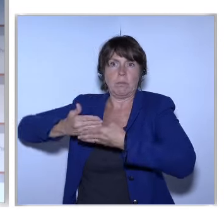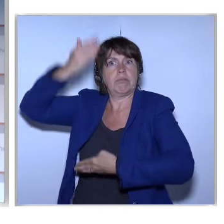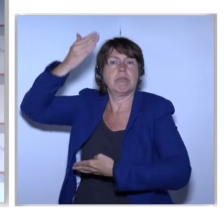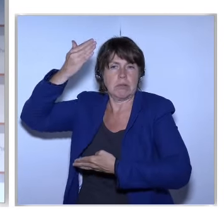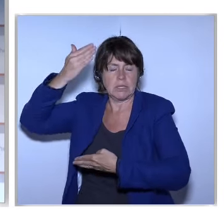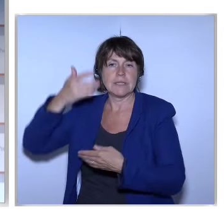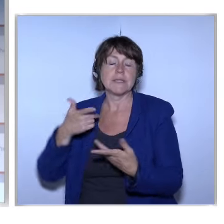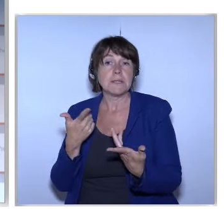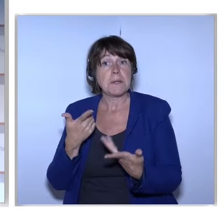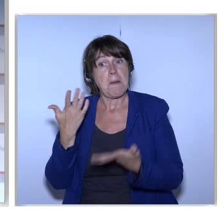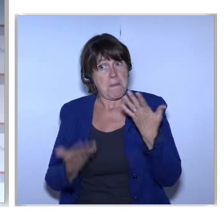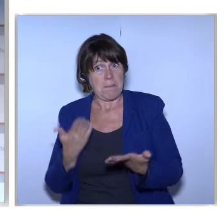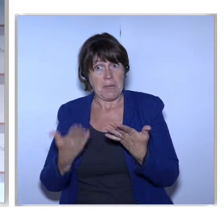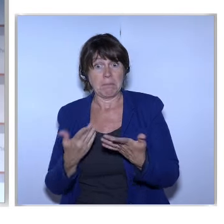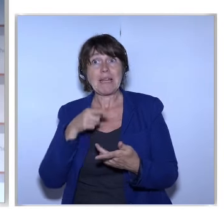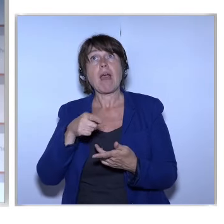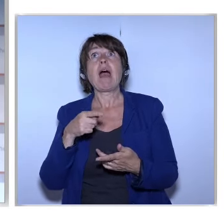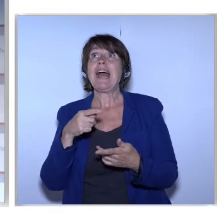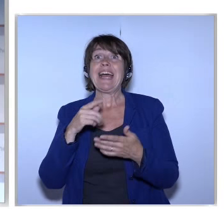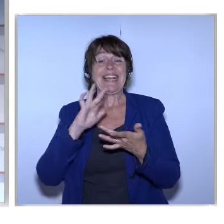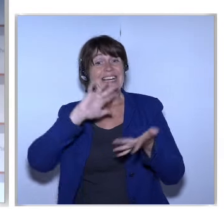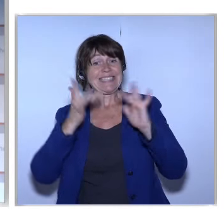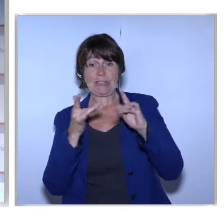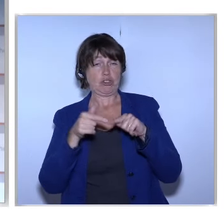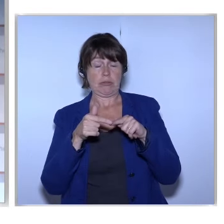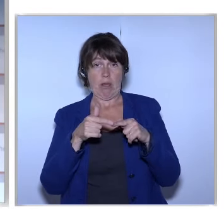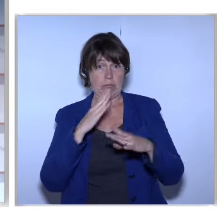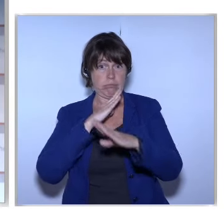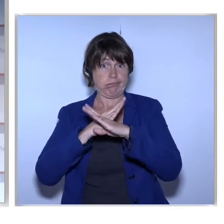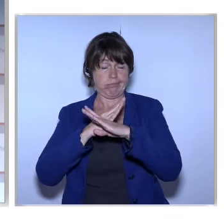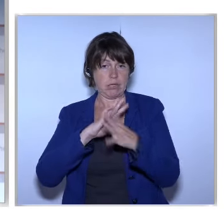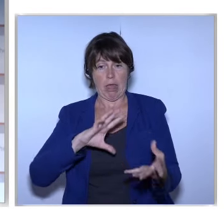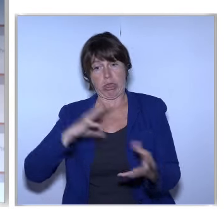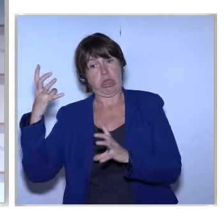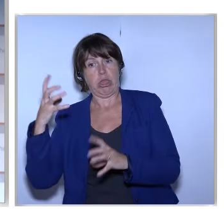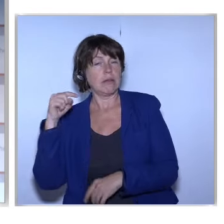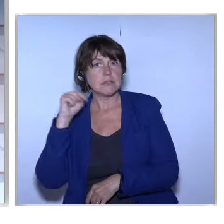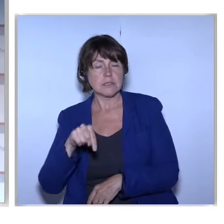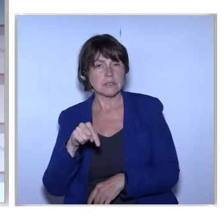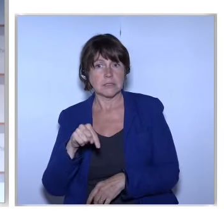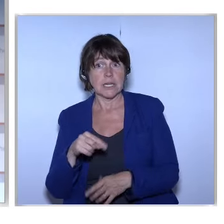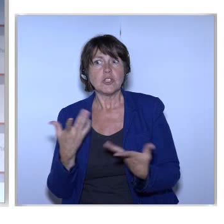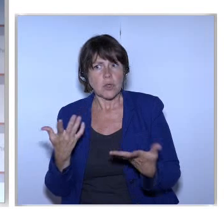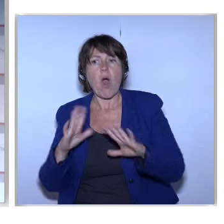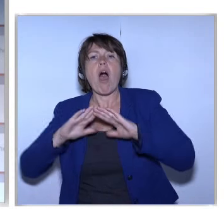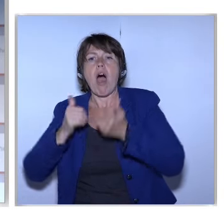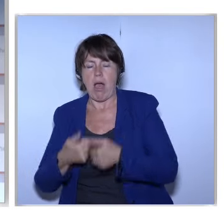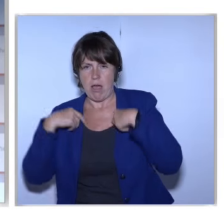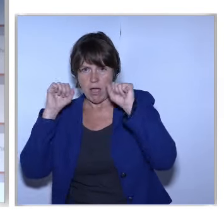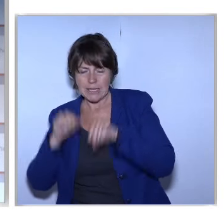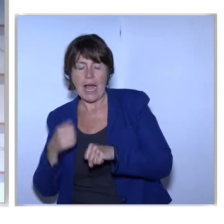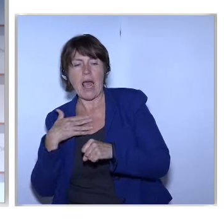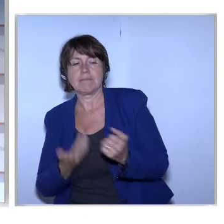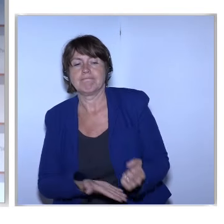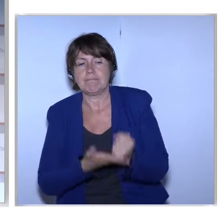Actually Be Skewed Only By Also Investing In Helping People Overcome The Sense Of Shame